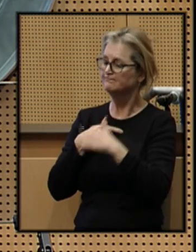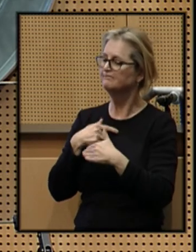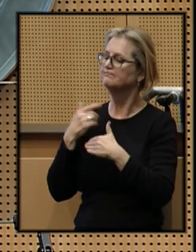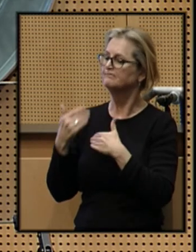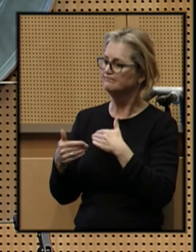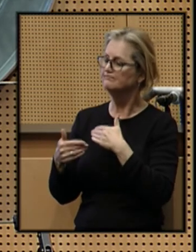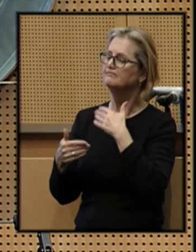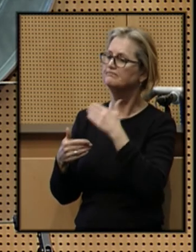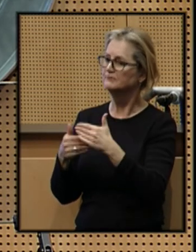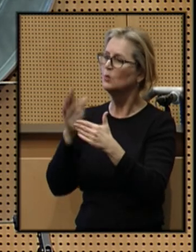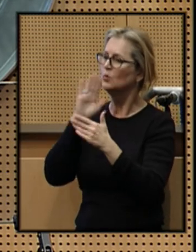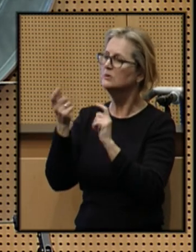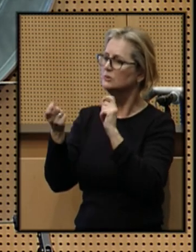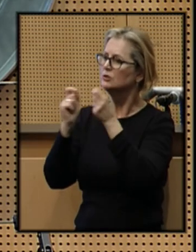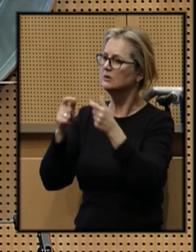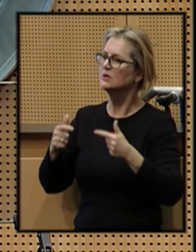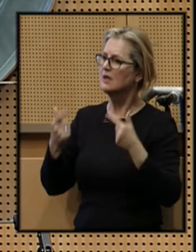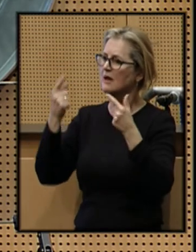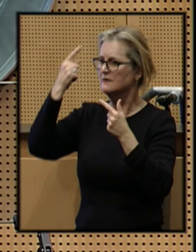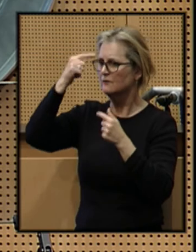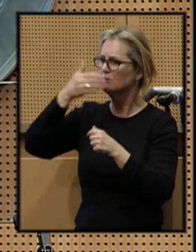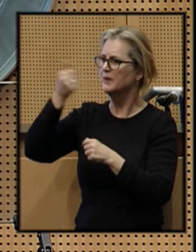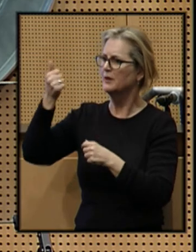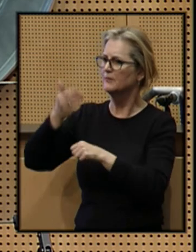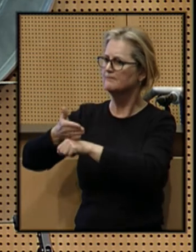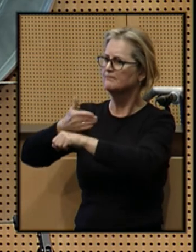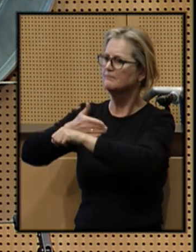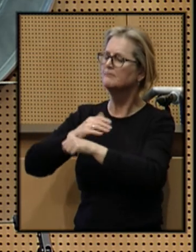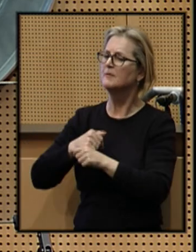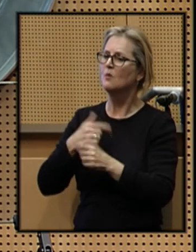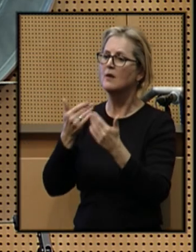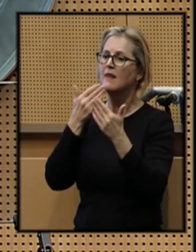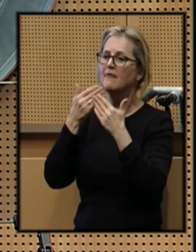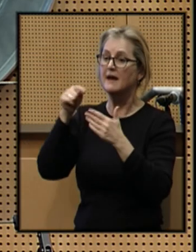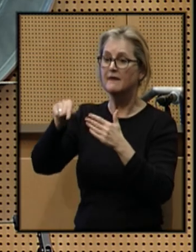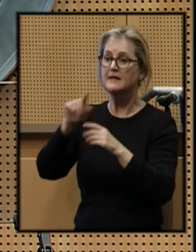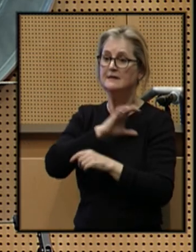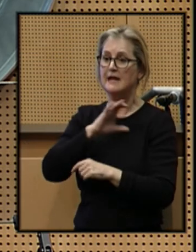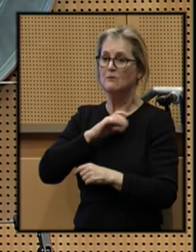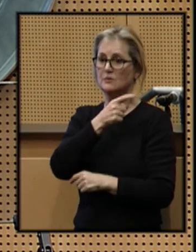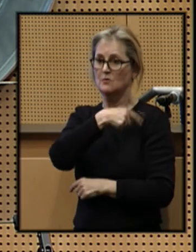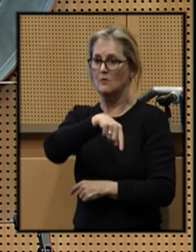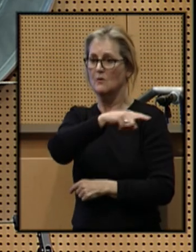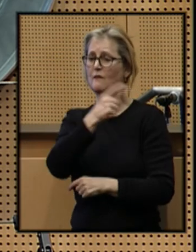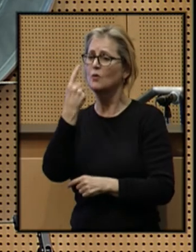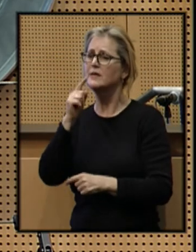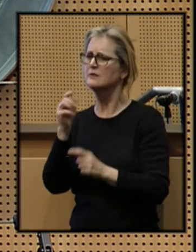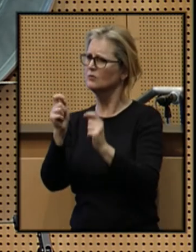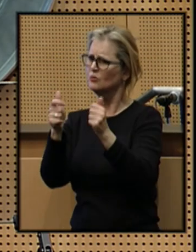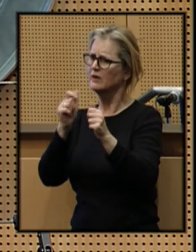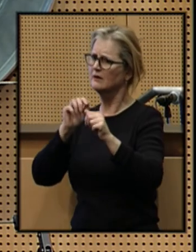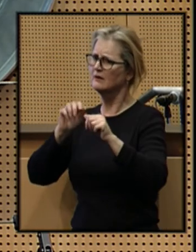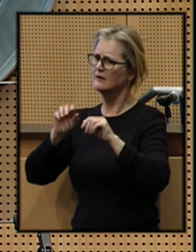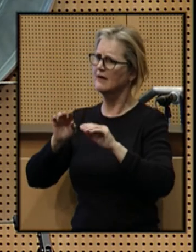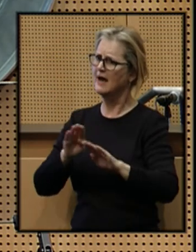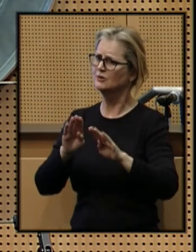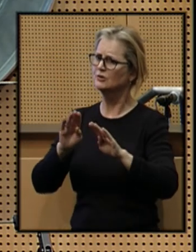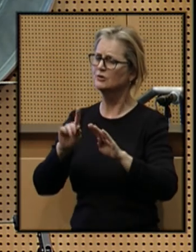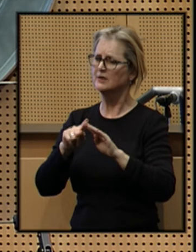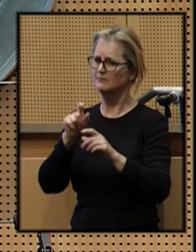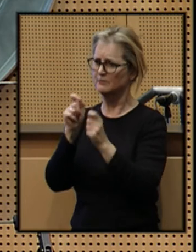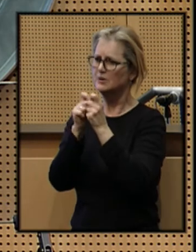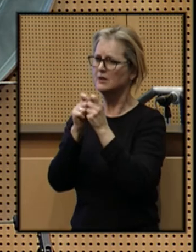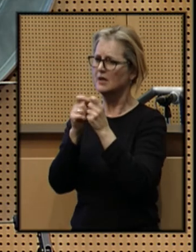that will change lives for the better. I want to thank this council for its quick action, and in